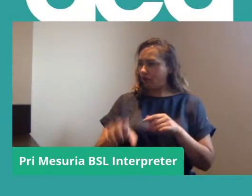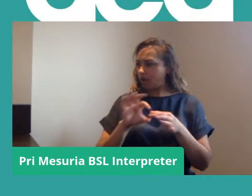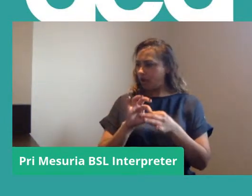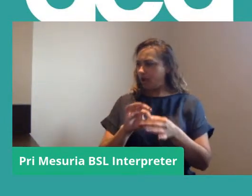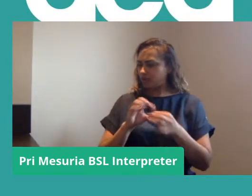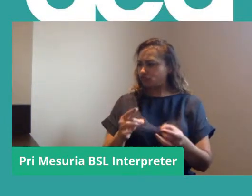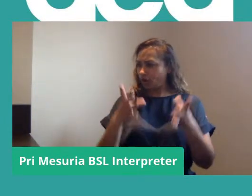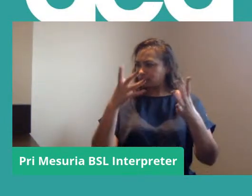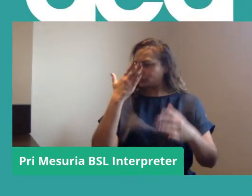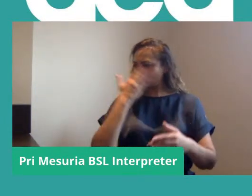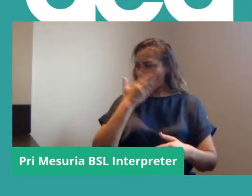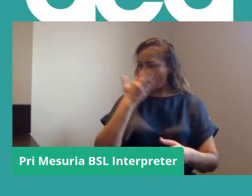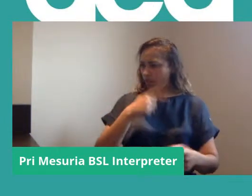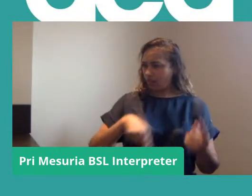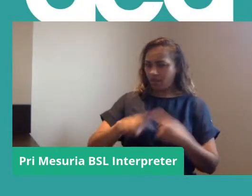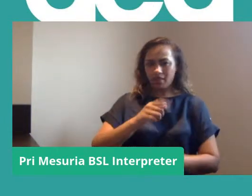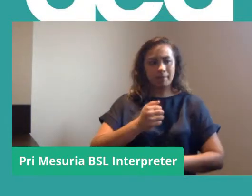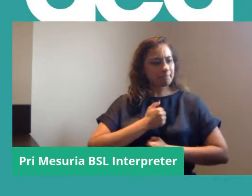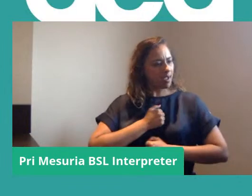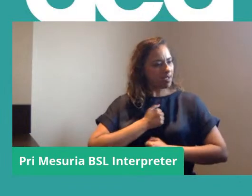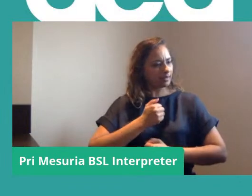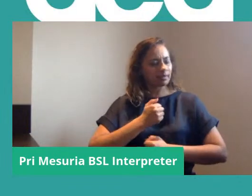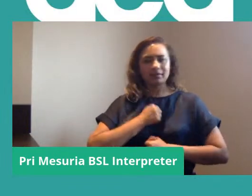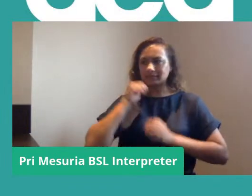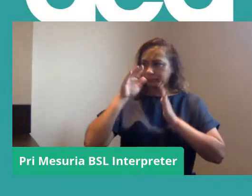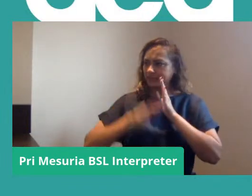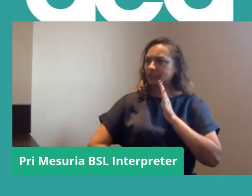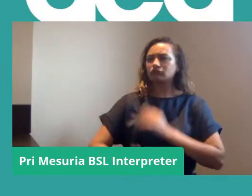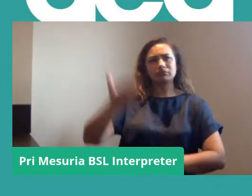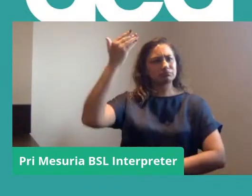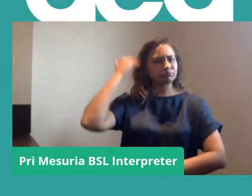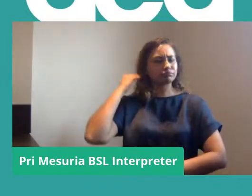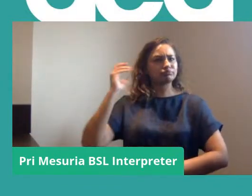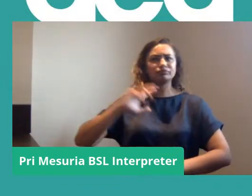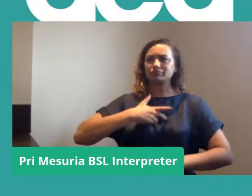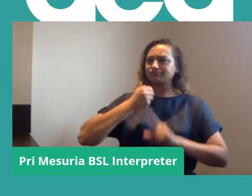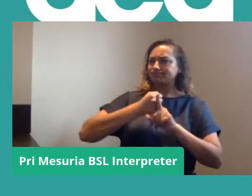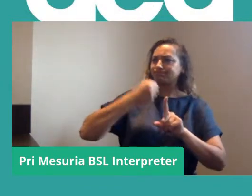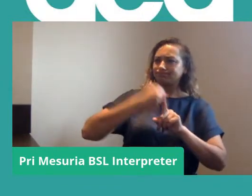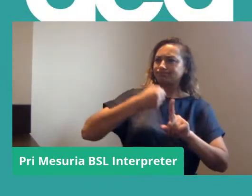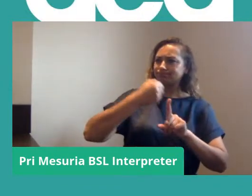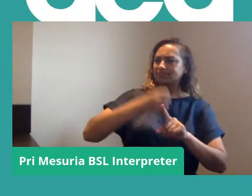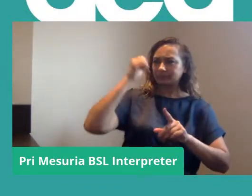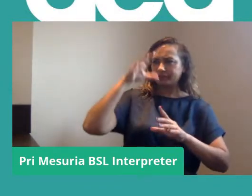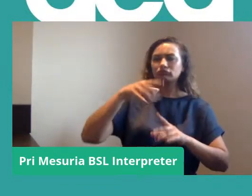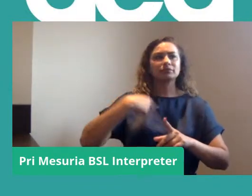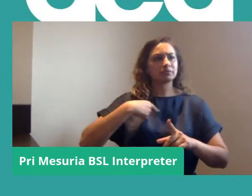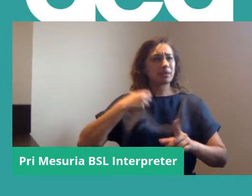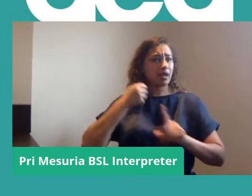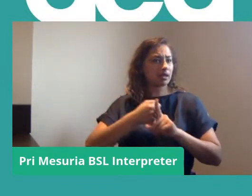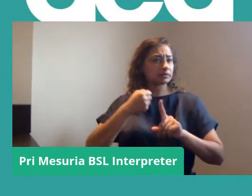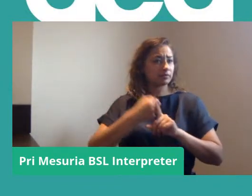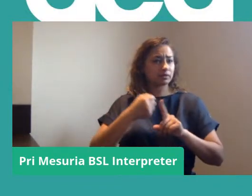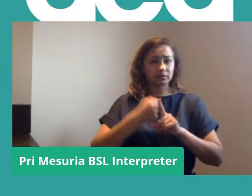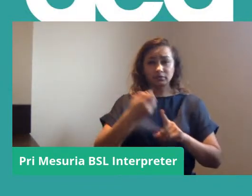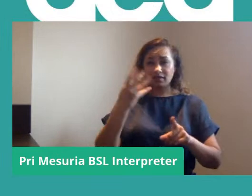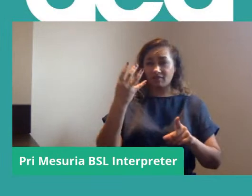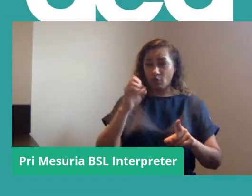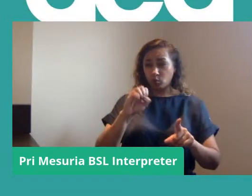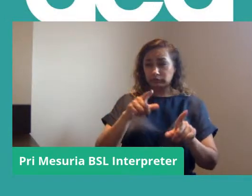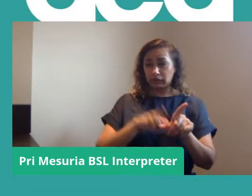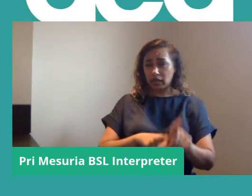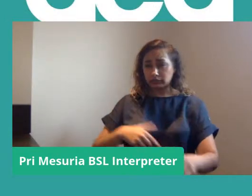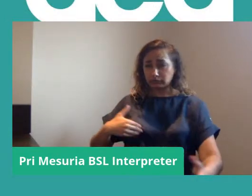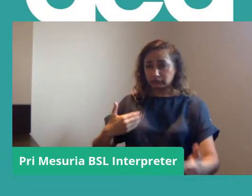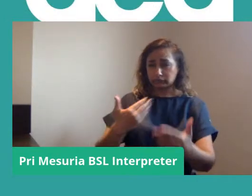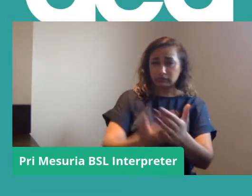School to my experience of trade union activism. I've been an activist for nearly 40 years now,